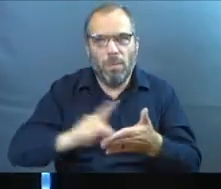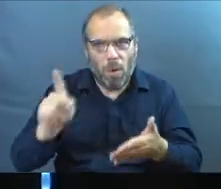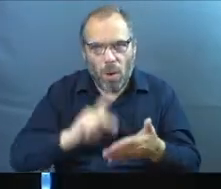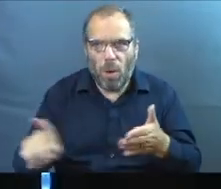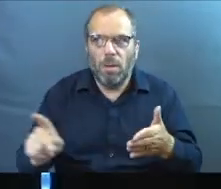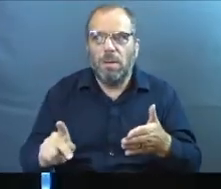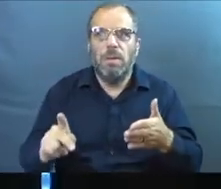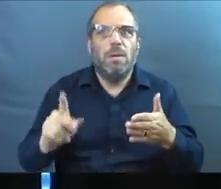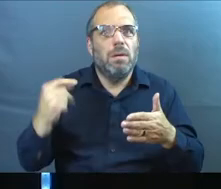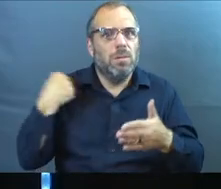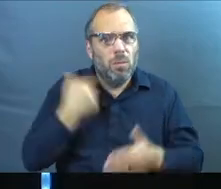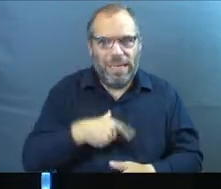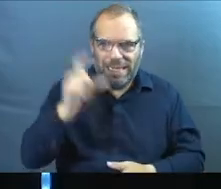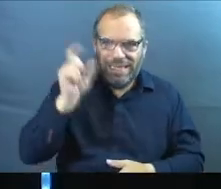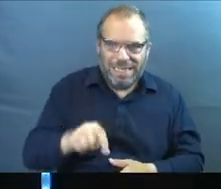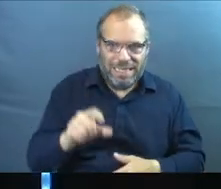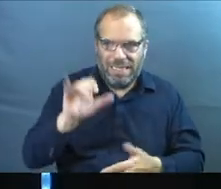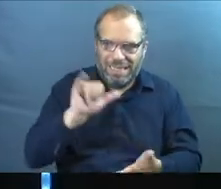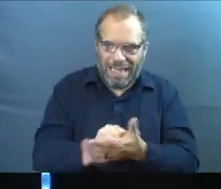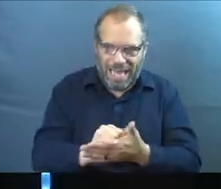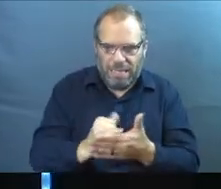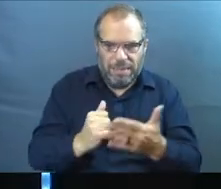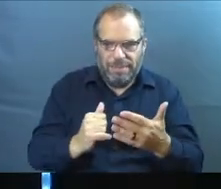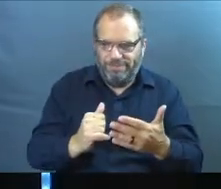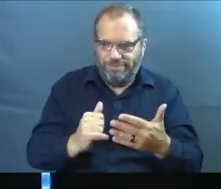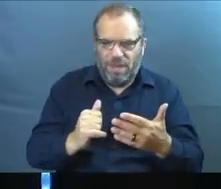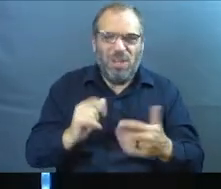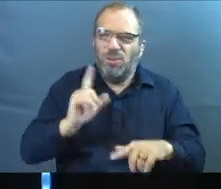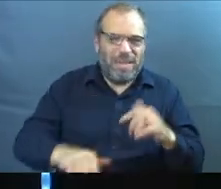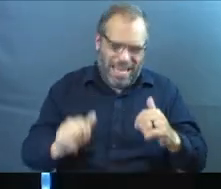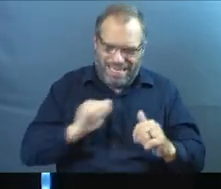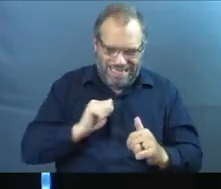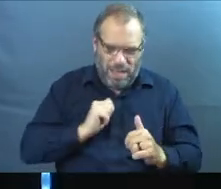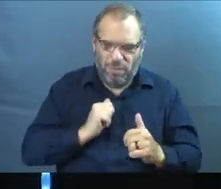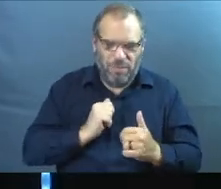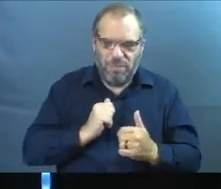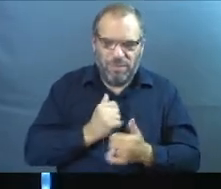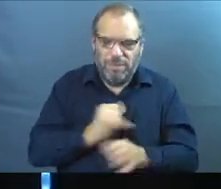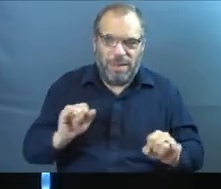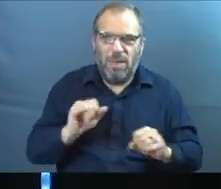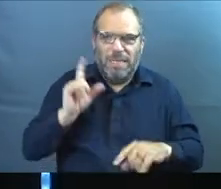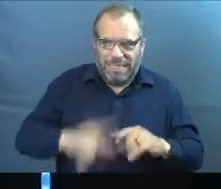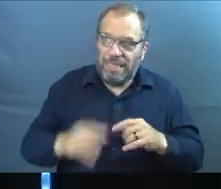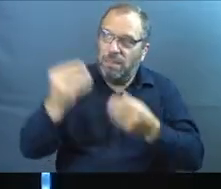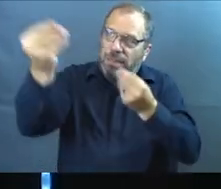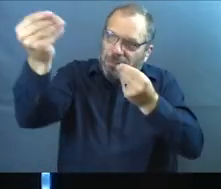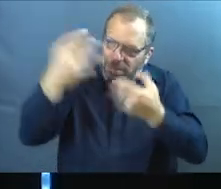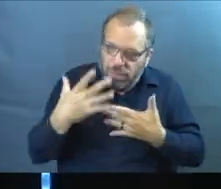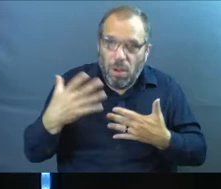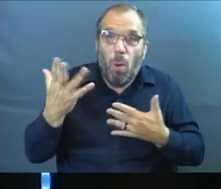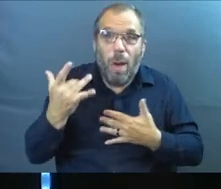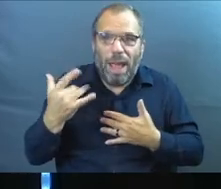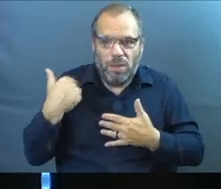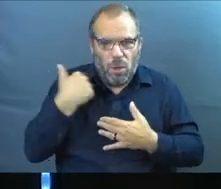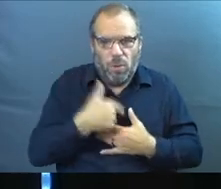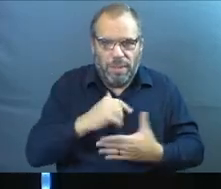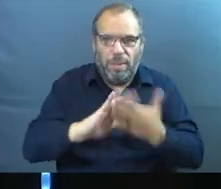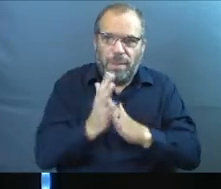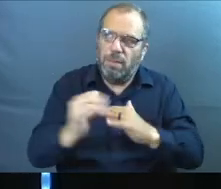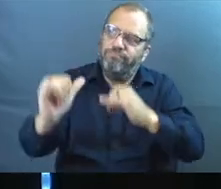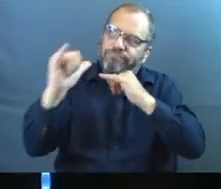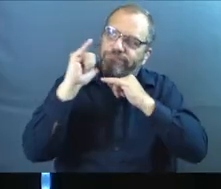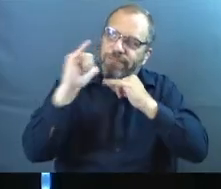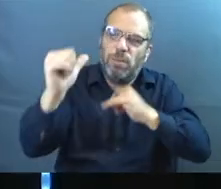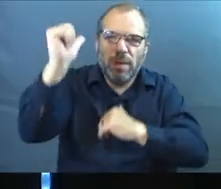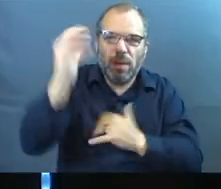the things, guys, we need that self-sustaining. We need that to be poured in, that input to be poured in so that we can be who God has